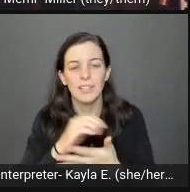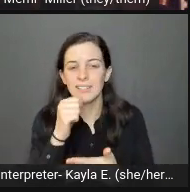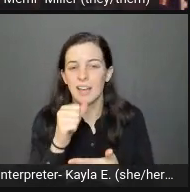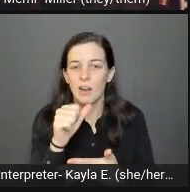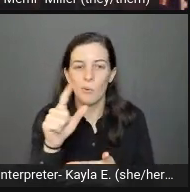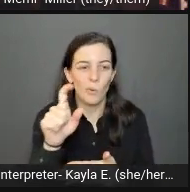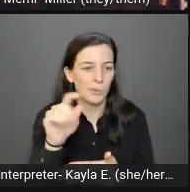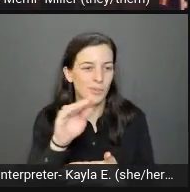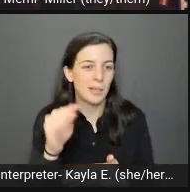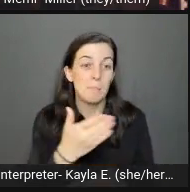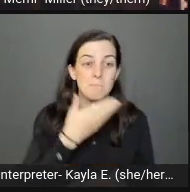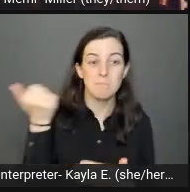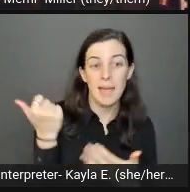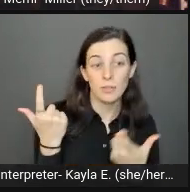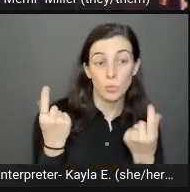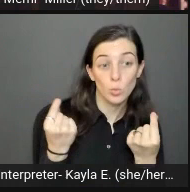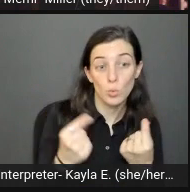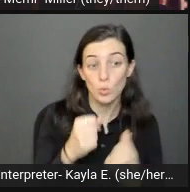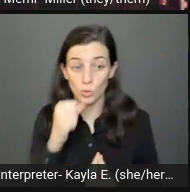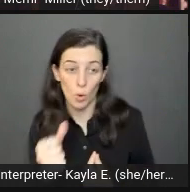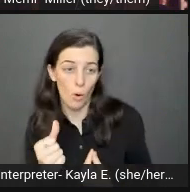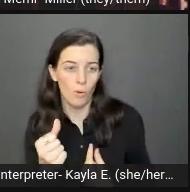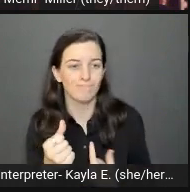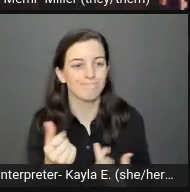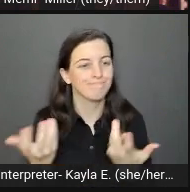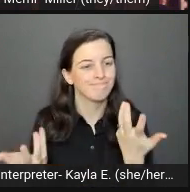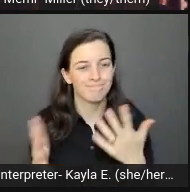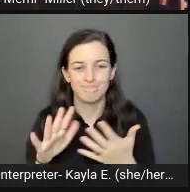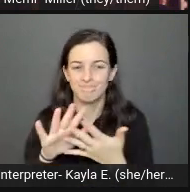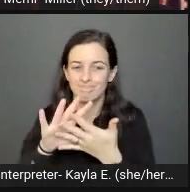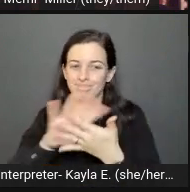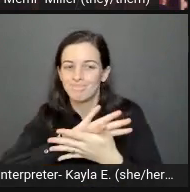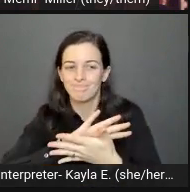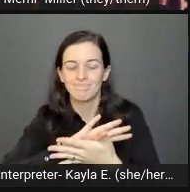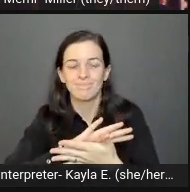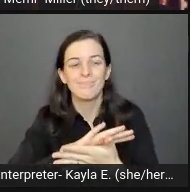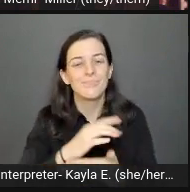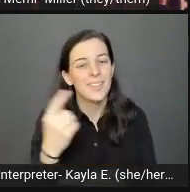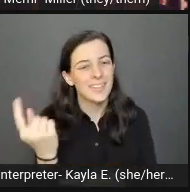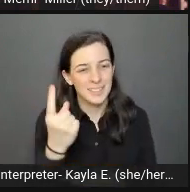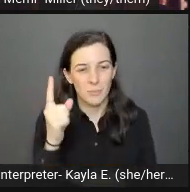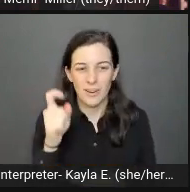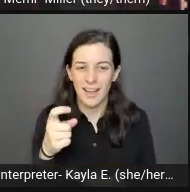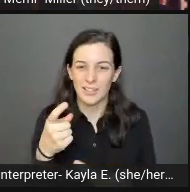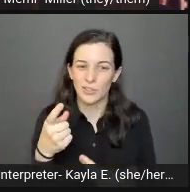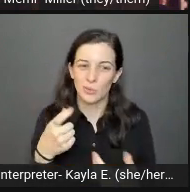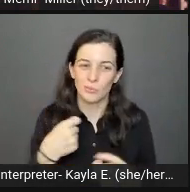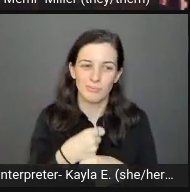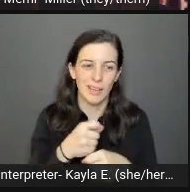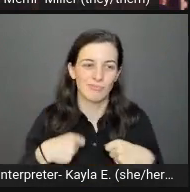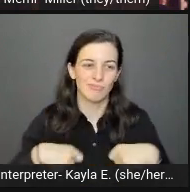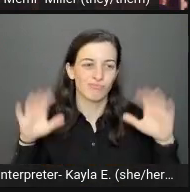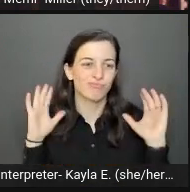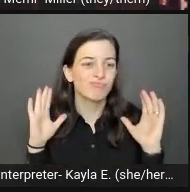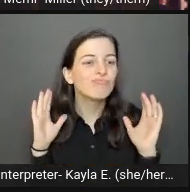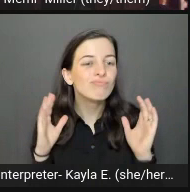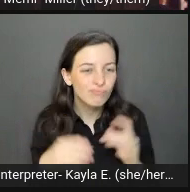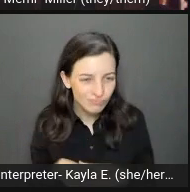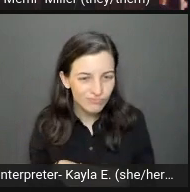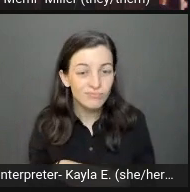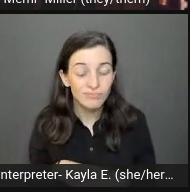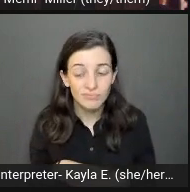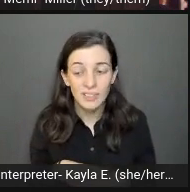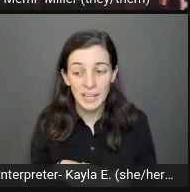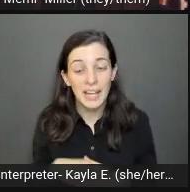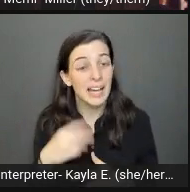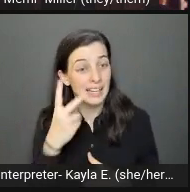solid best practice answer because someone somewhere has to compromise. I've seen some people use ARIA hidden